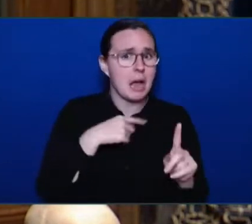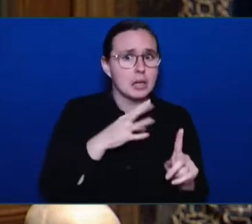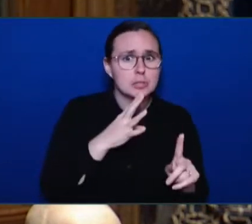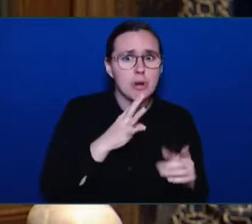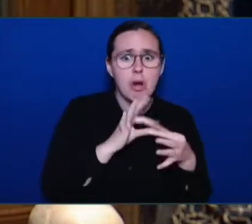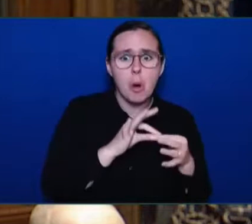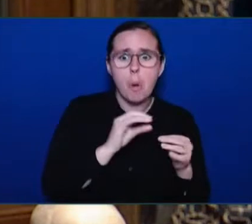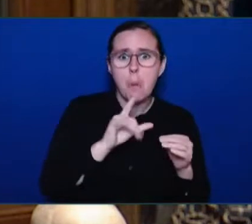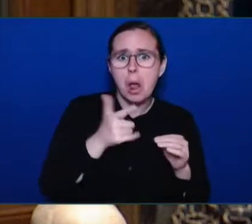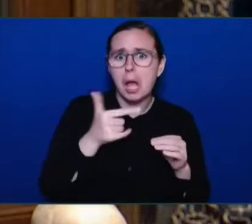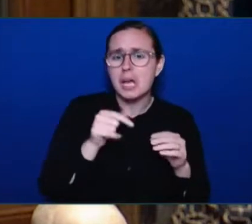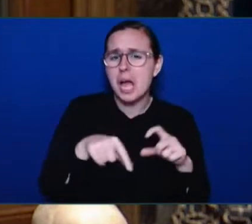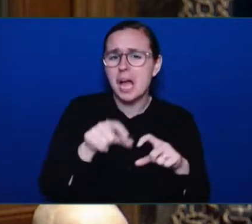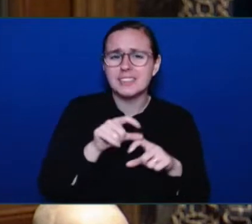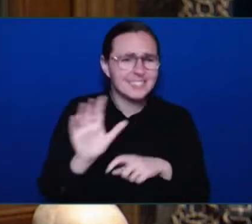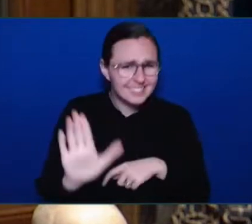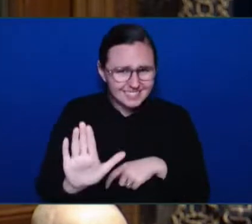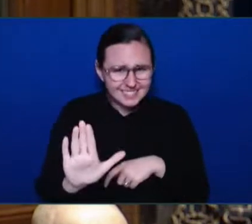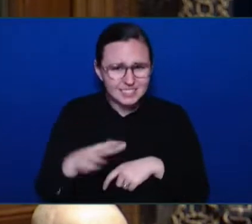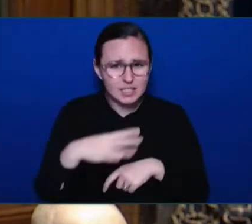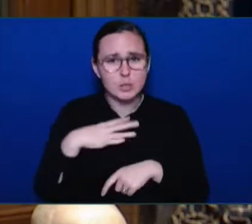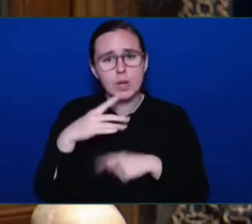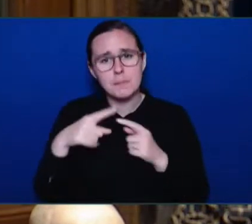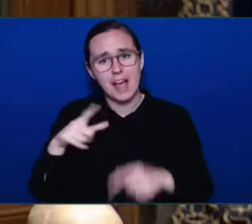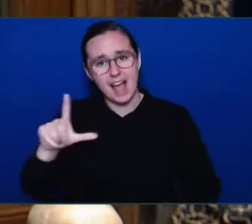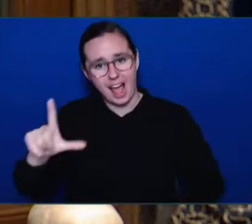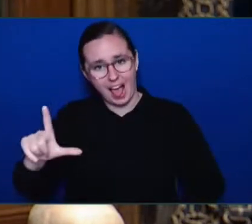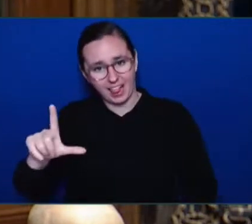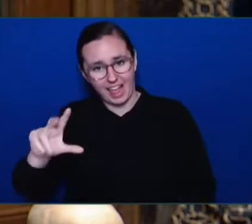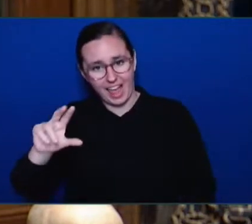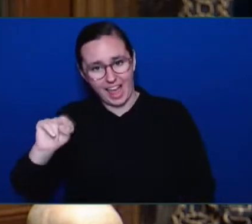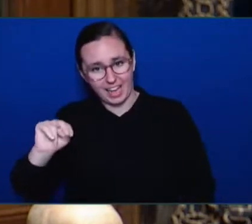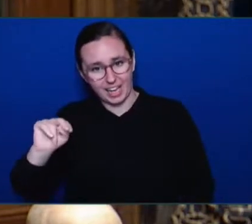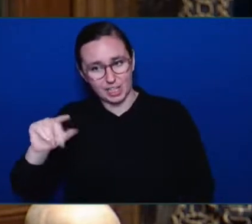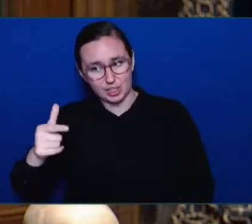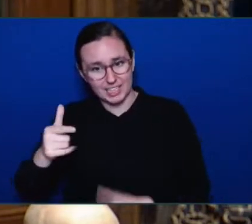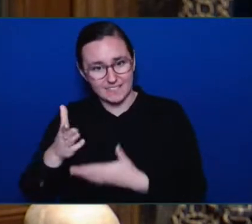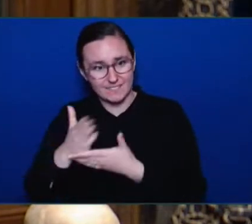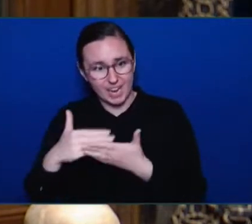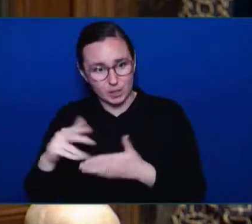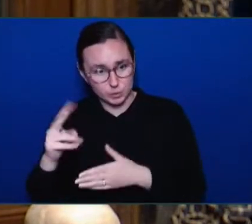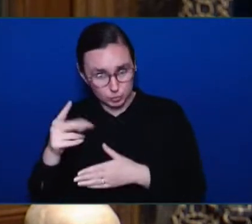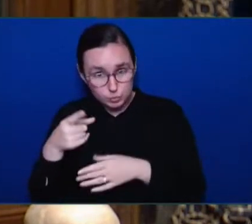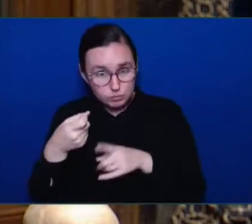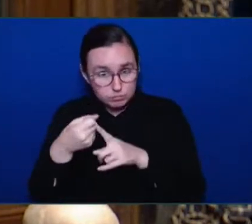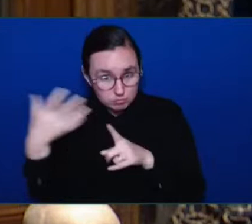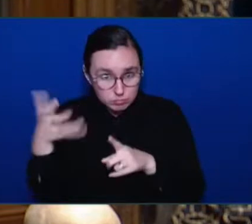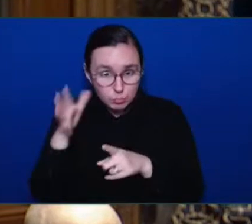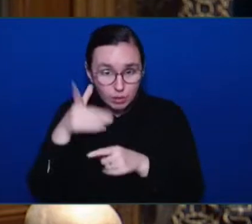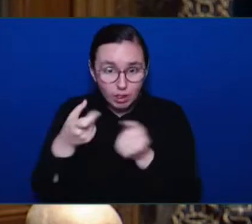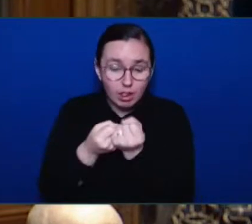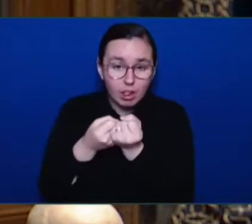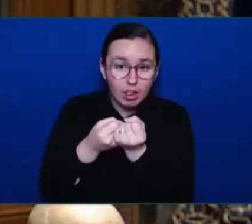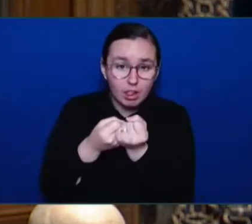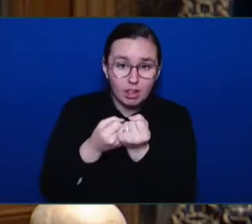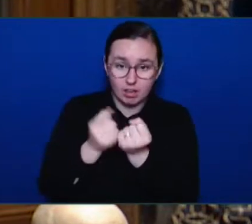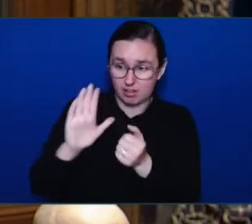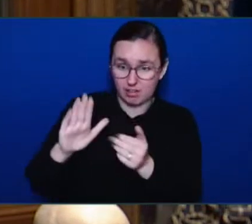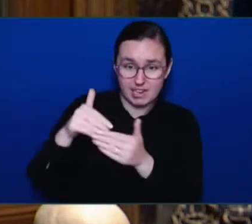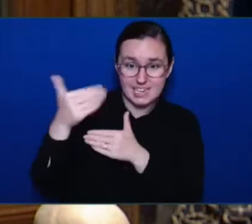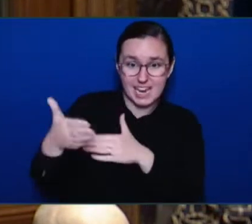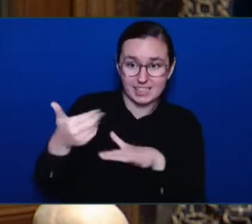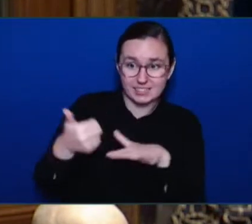to what their incoming Premier has said on the record, which is we cannot continue to expand fossil fuel